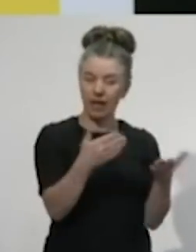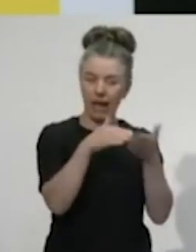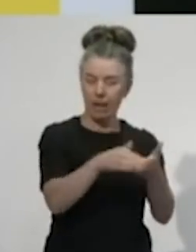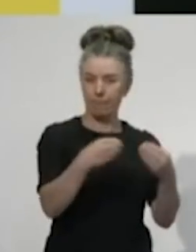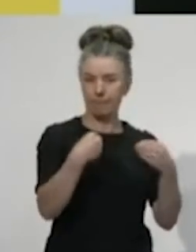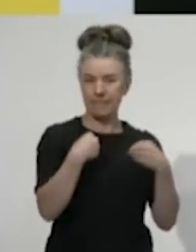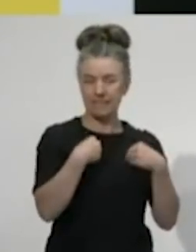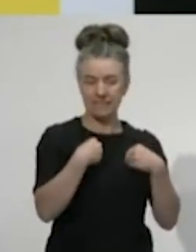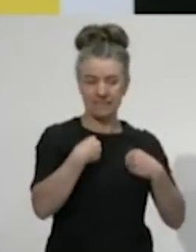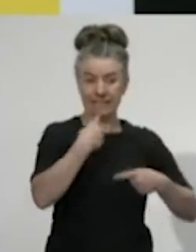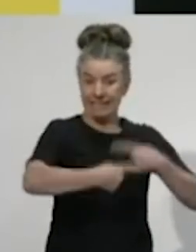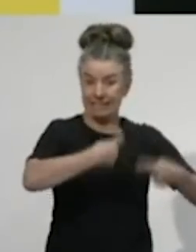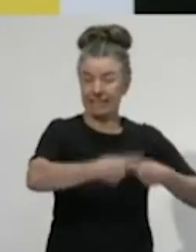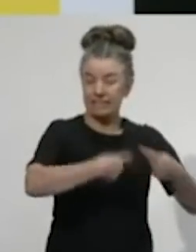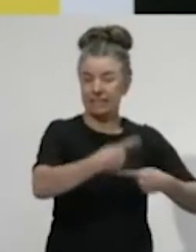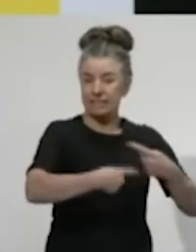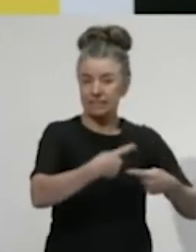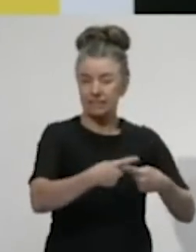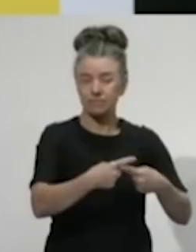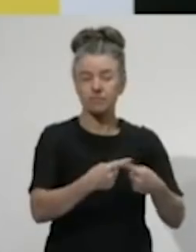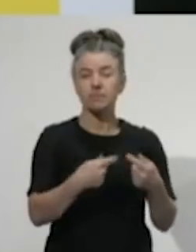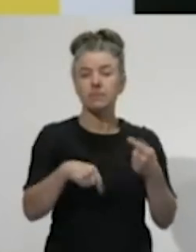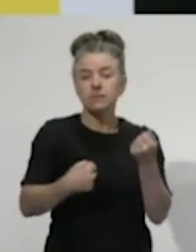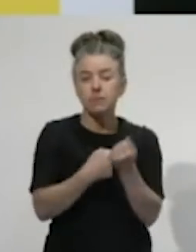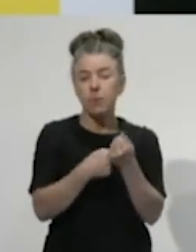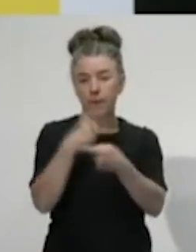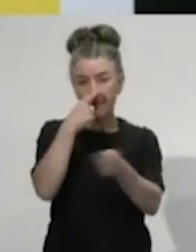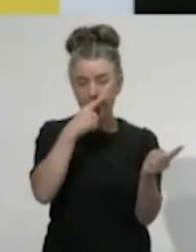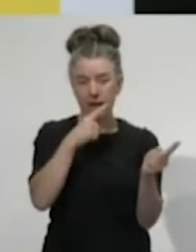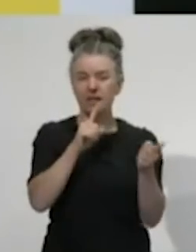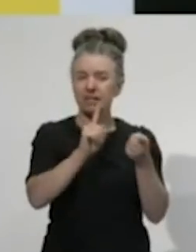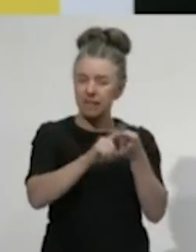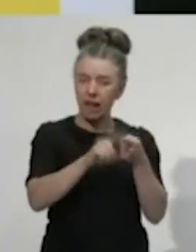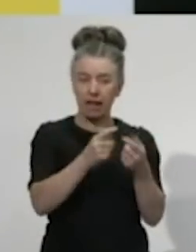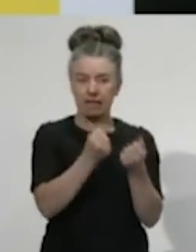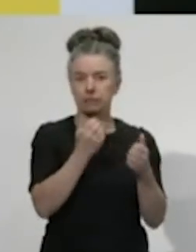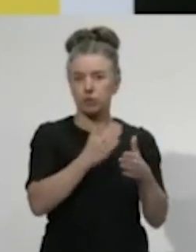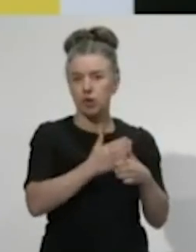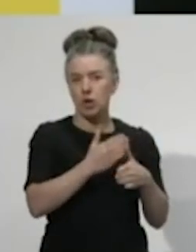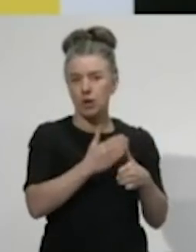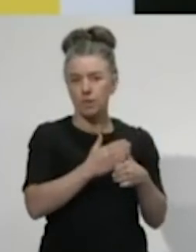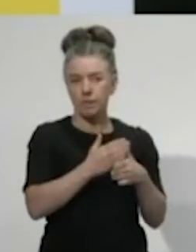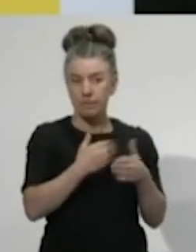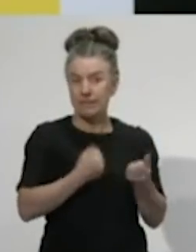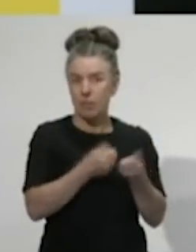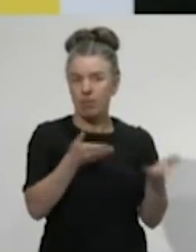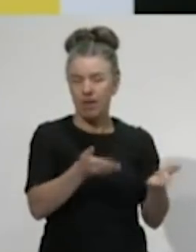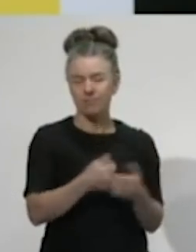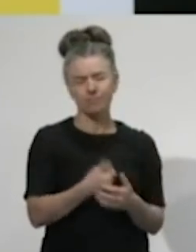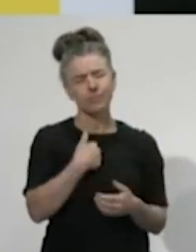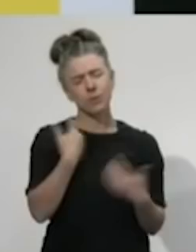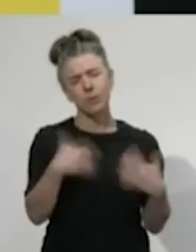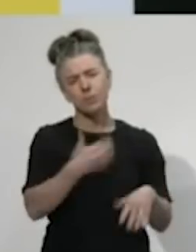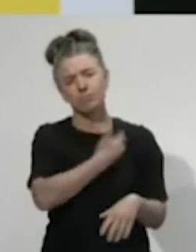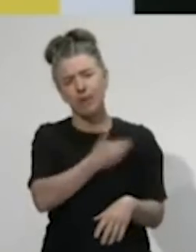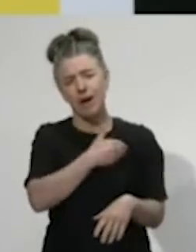business to stay afloat and supporting New Zealanders to stay connected to their jobs. I'm enormously proud of the